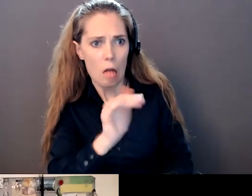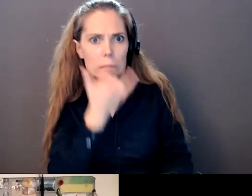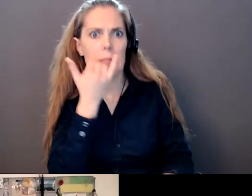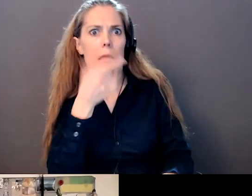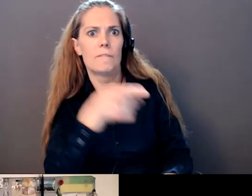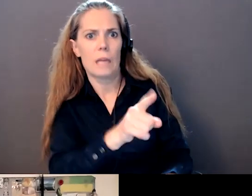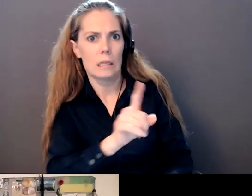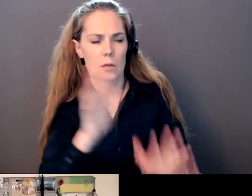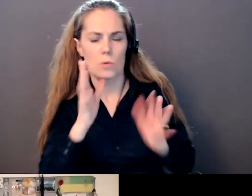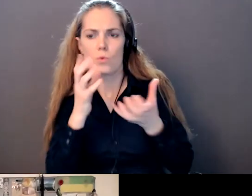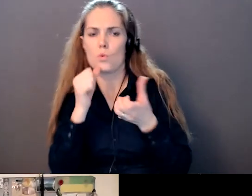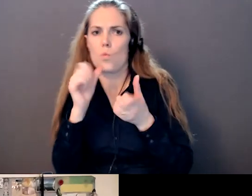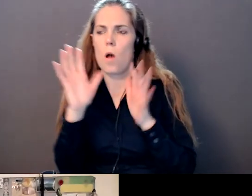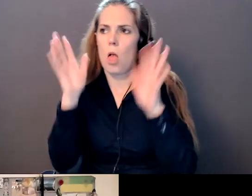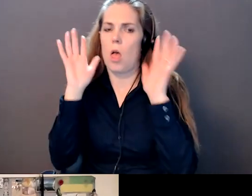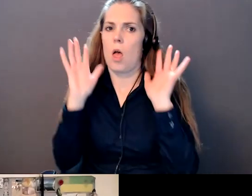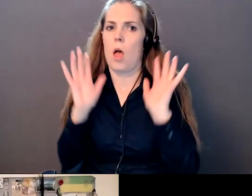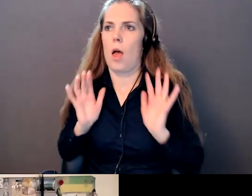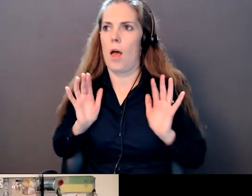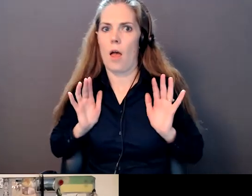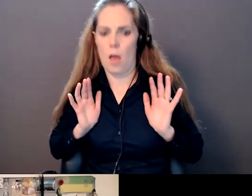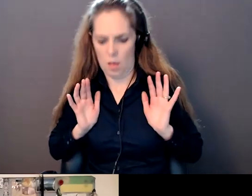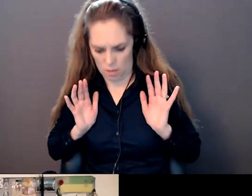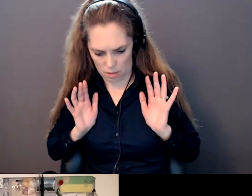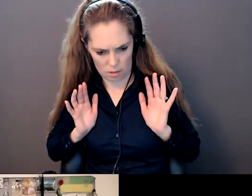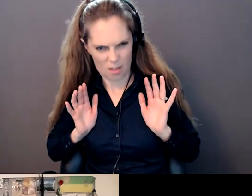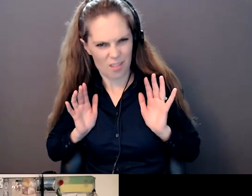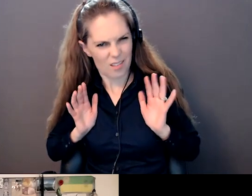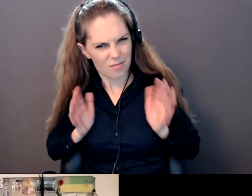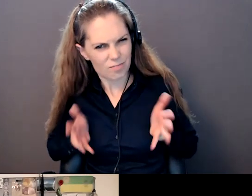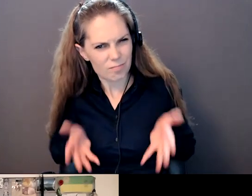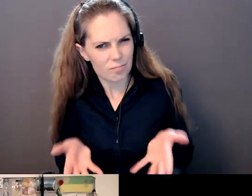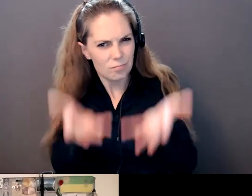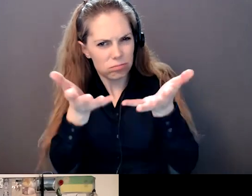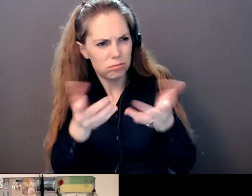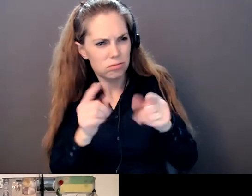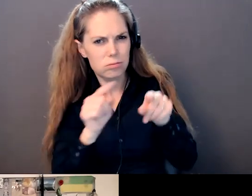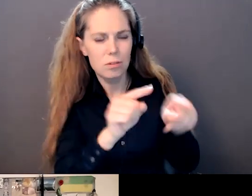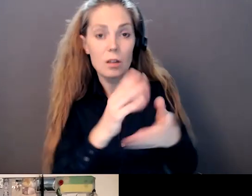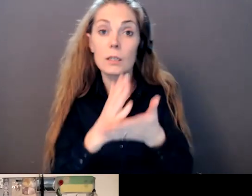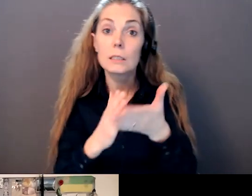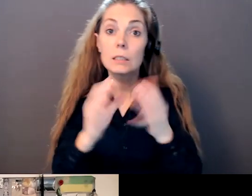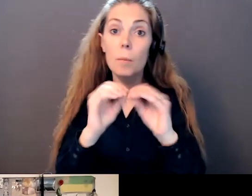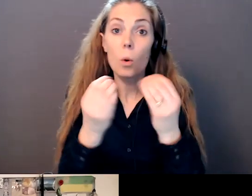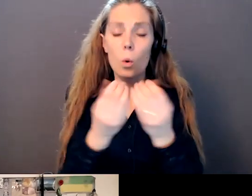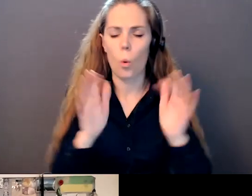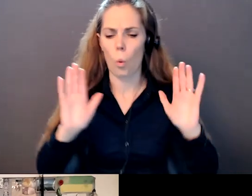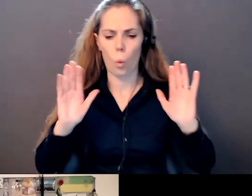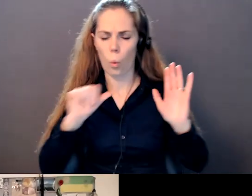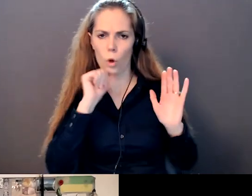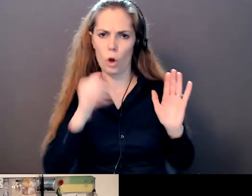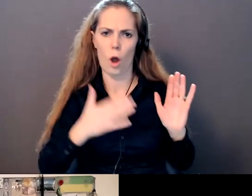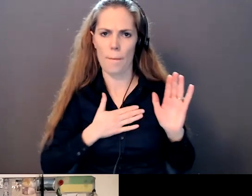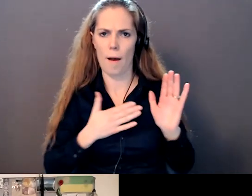organizations, some people don't think it's within their mandates, but it's not. If we are a community here, and we're trying to build a more inclusive Canada